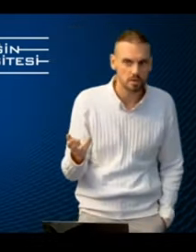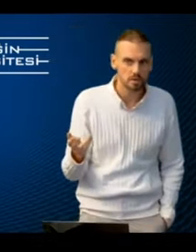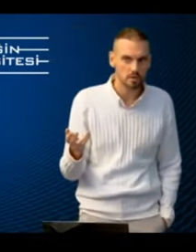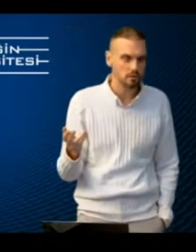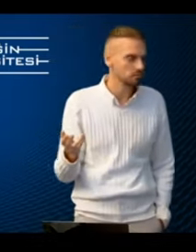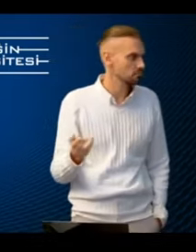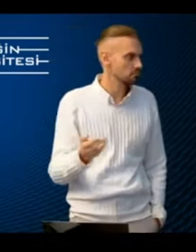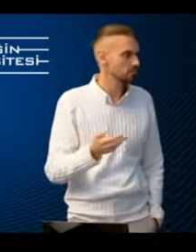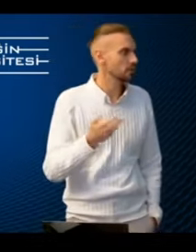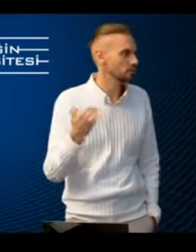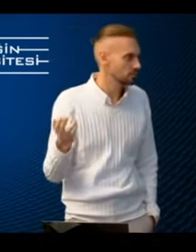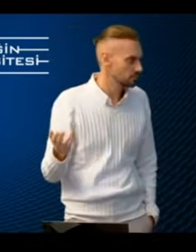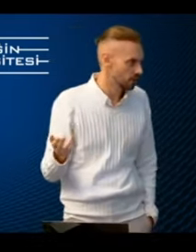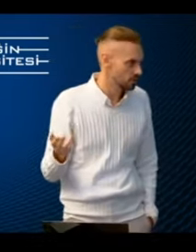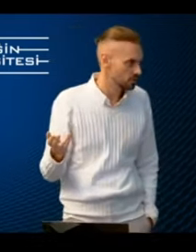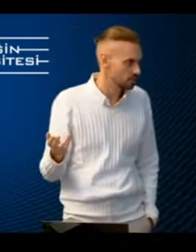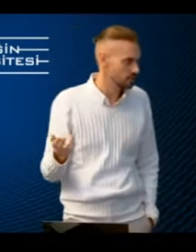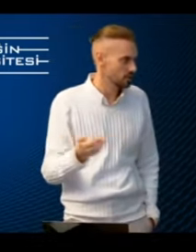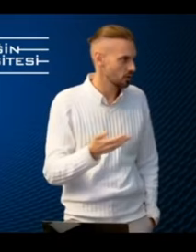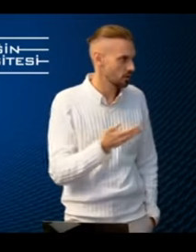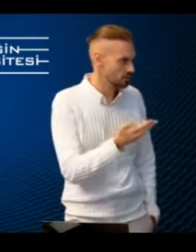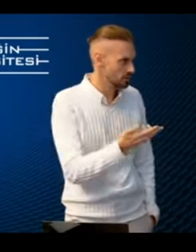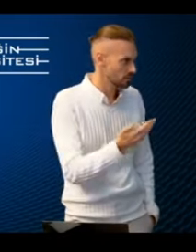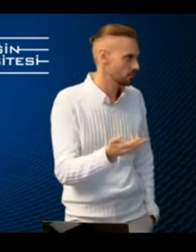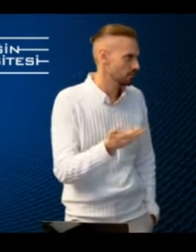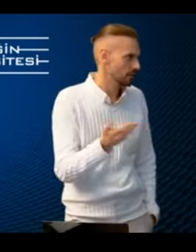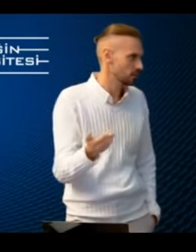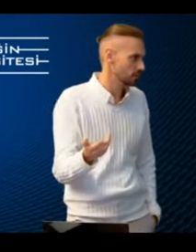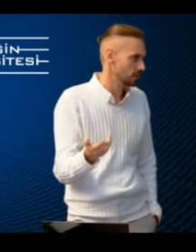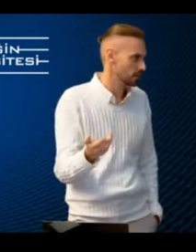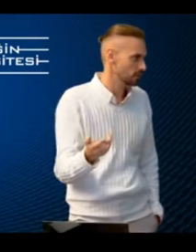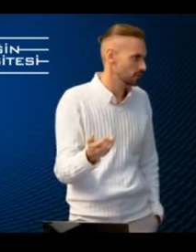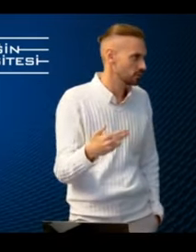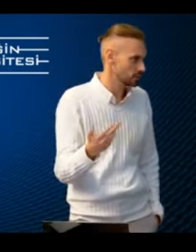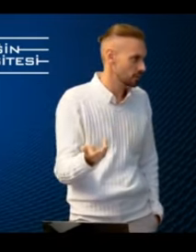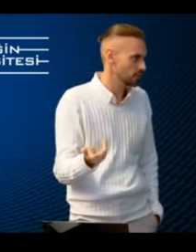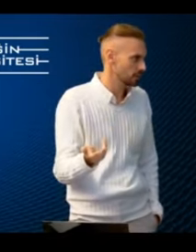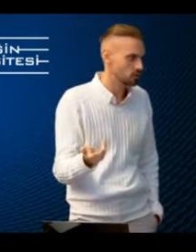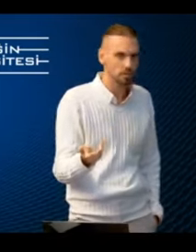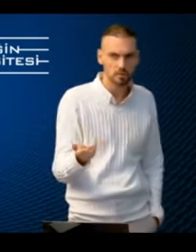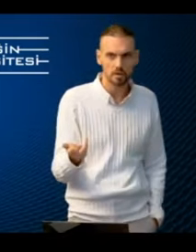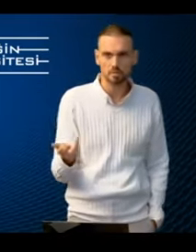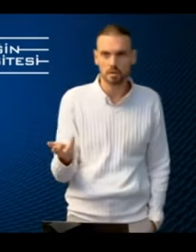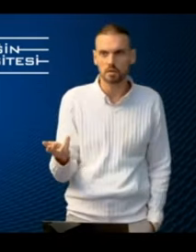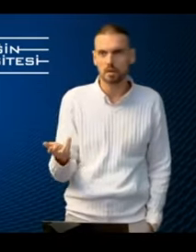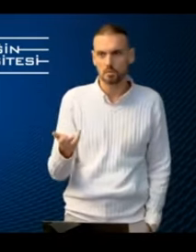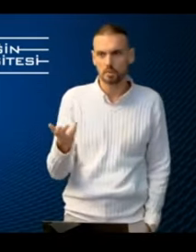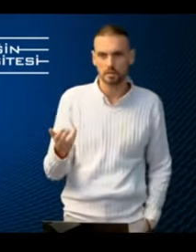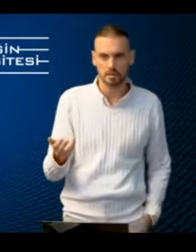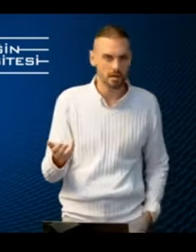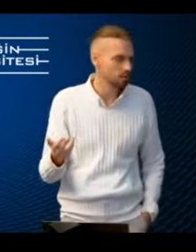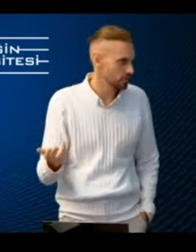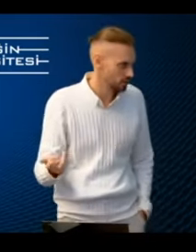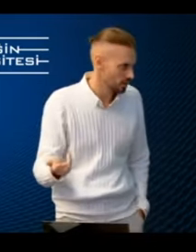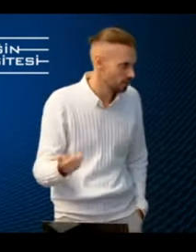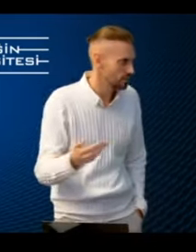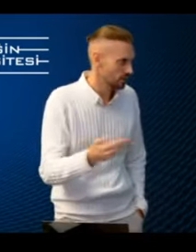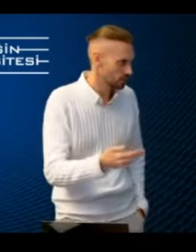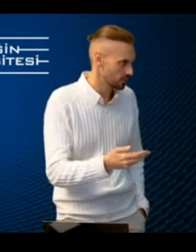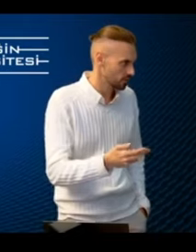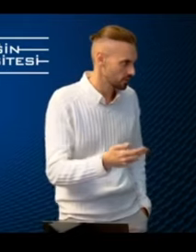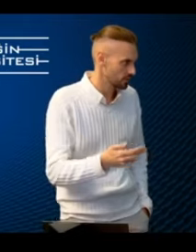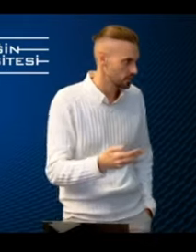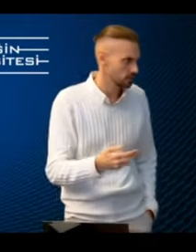perhaps not much let's say autism may not be relevant for using a bank command right but but let's say a wheelchair